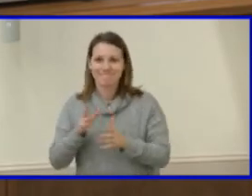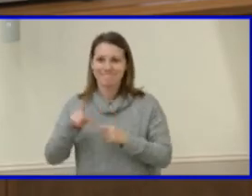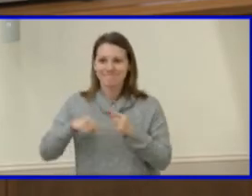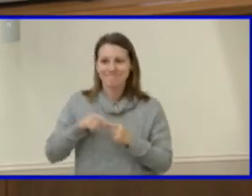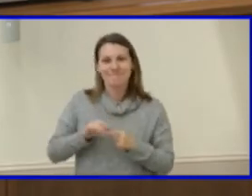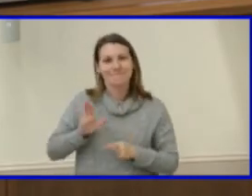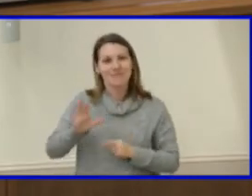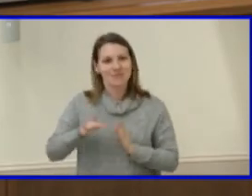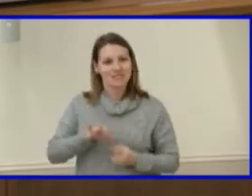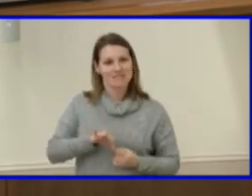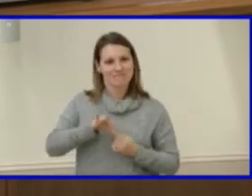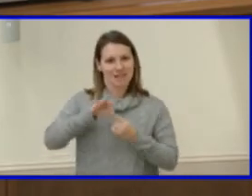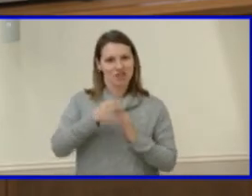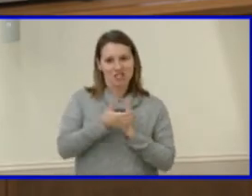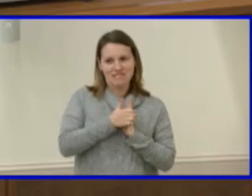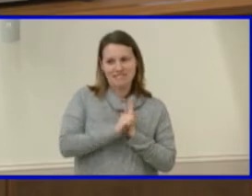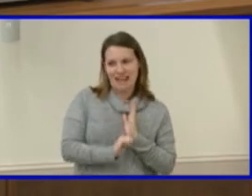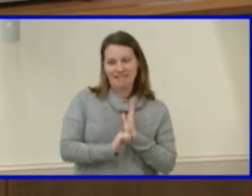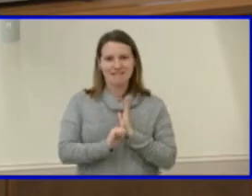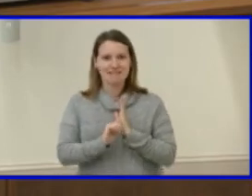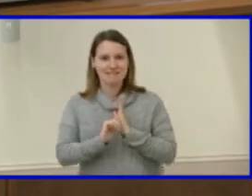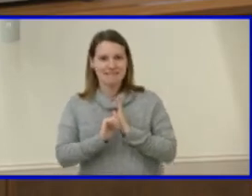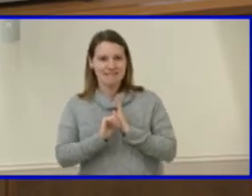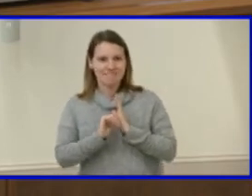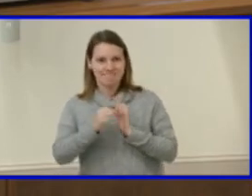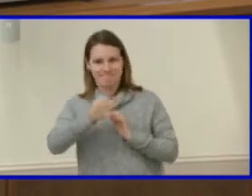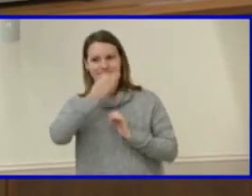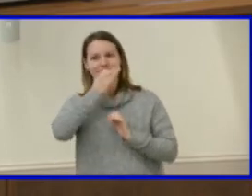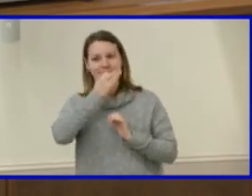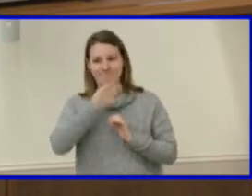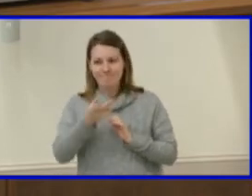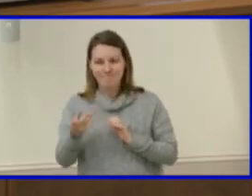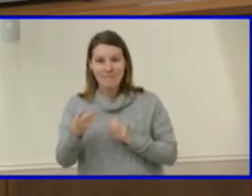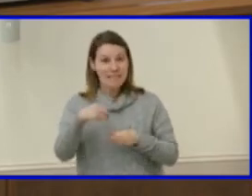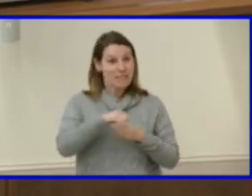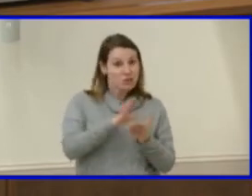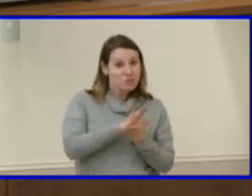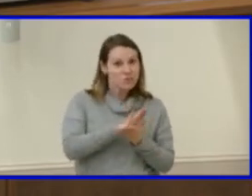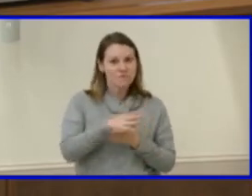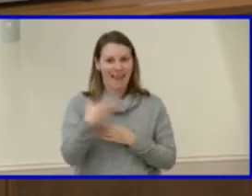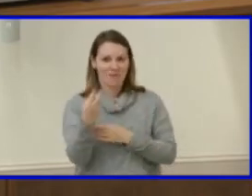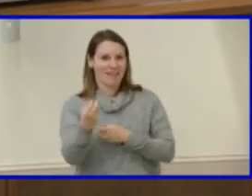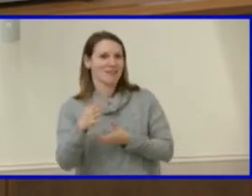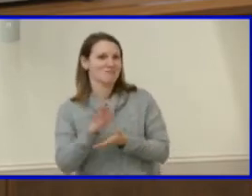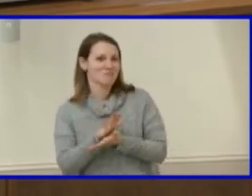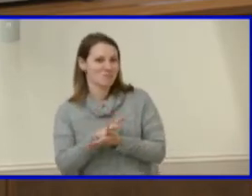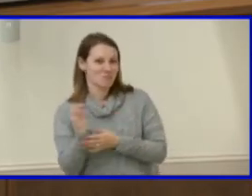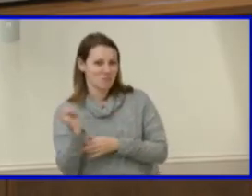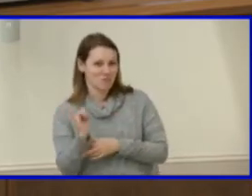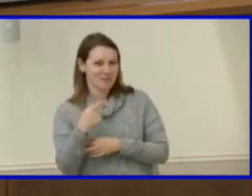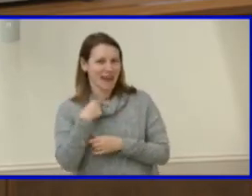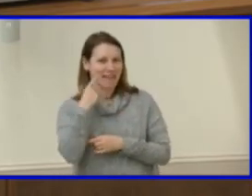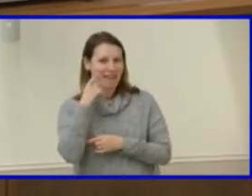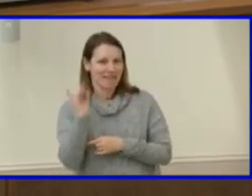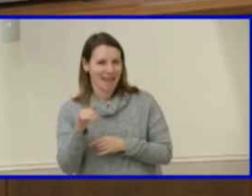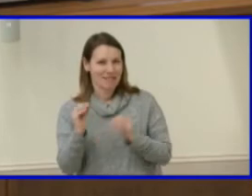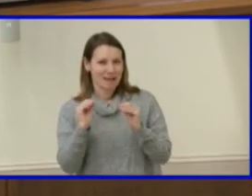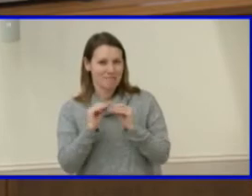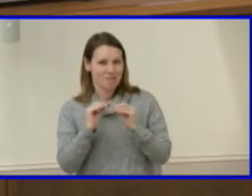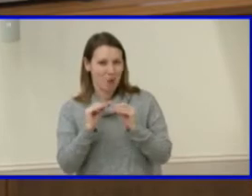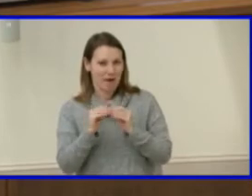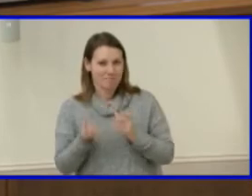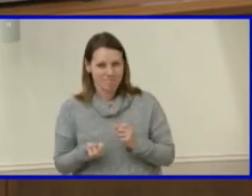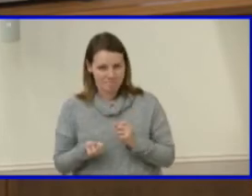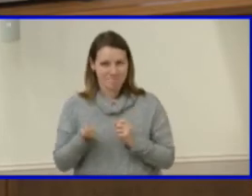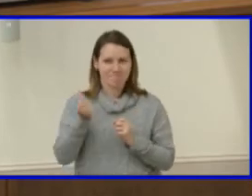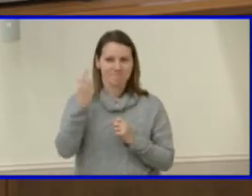kinds of talents and things that they do in and outside of school, too, I think would be very telling. And I think that that is certainly something that